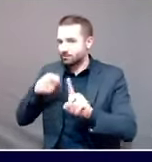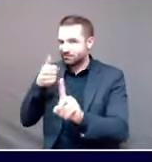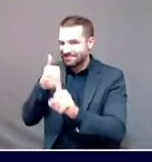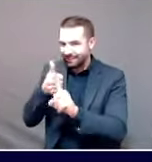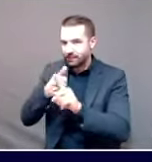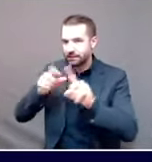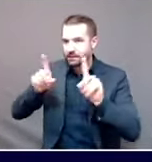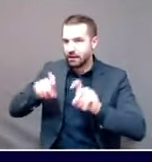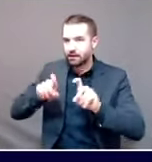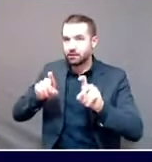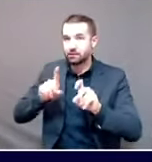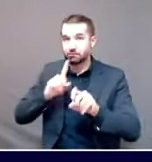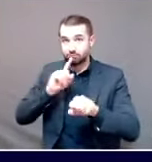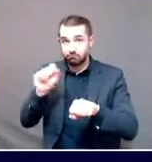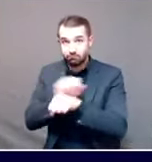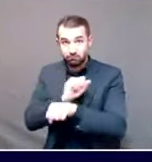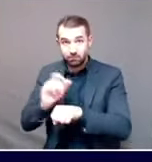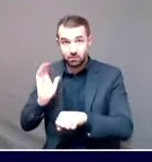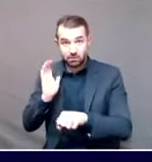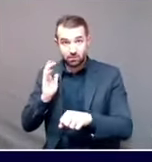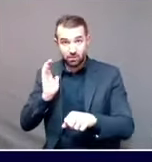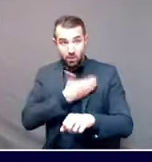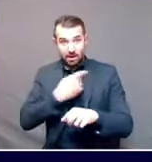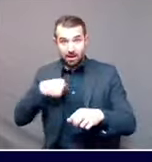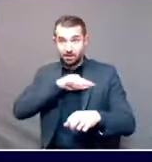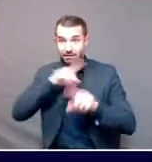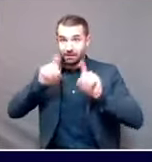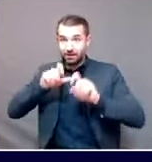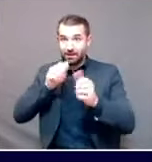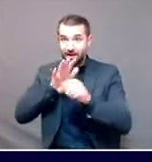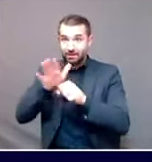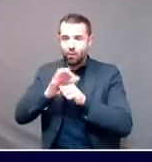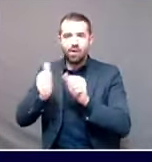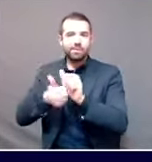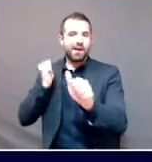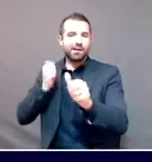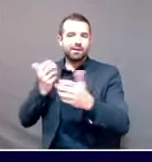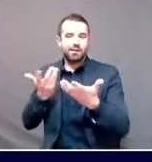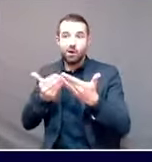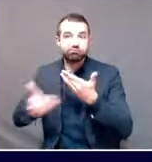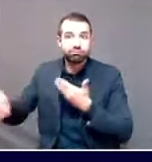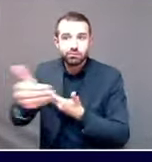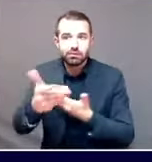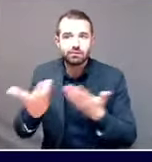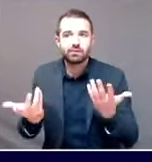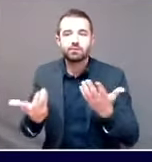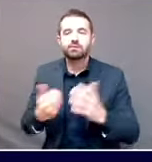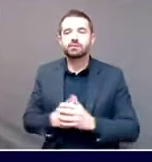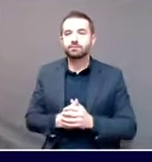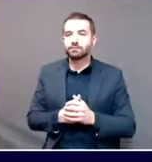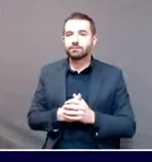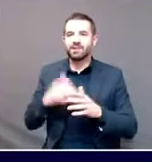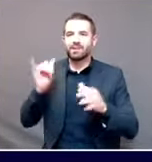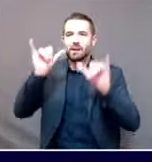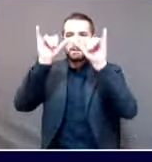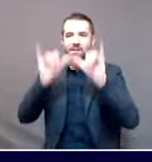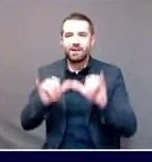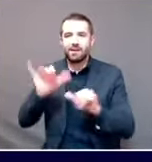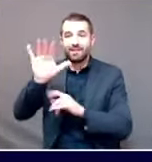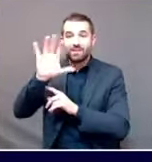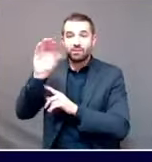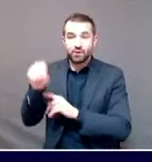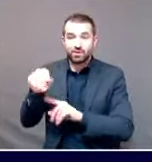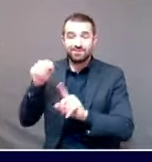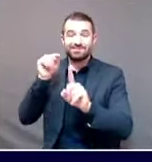to a gauge of severity. Again, it came at a time when testing was at a premium. And it was thought by the